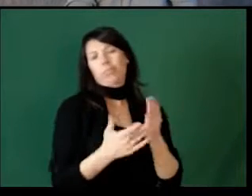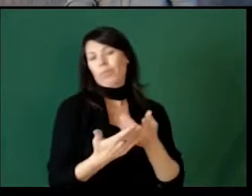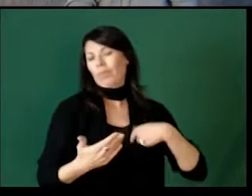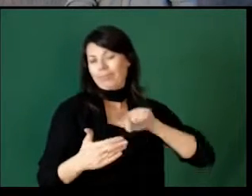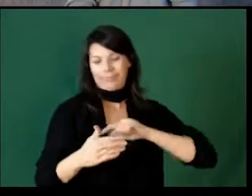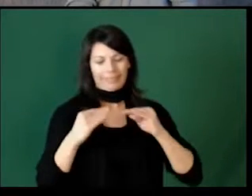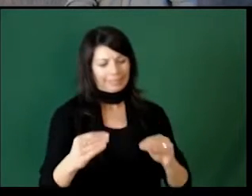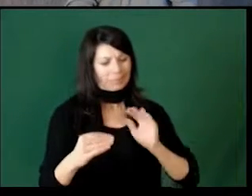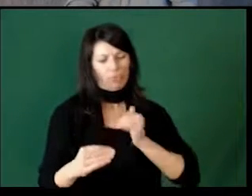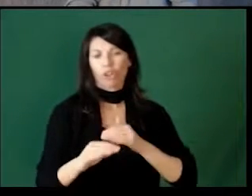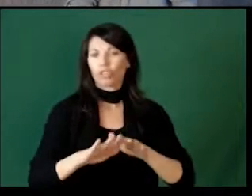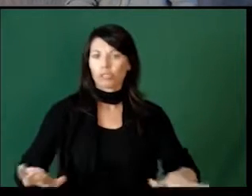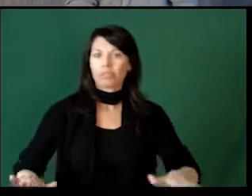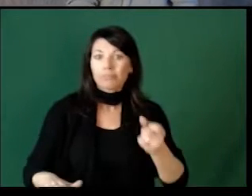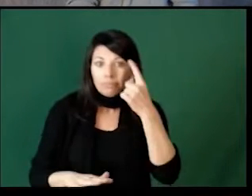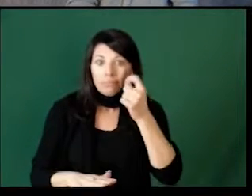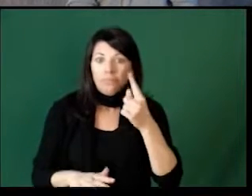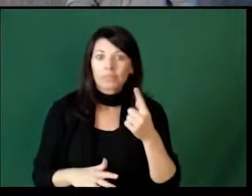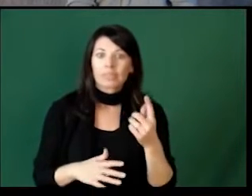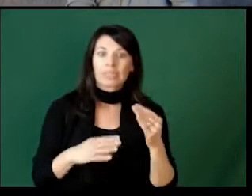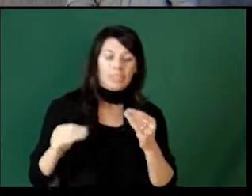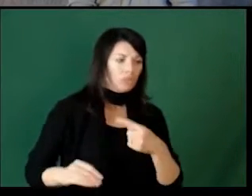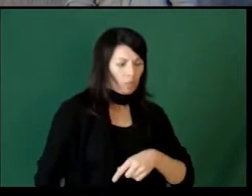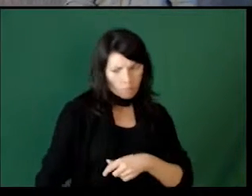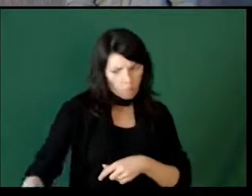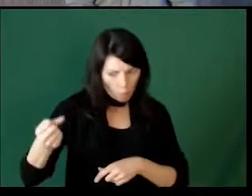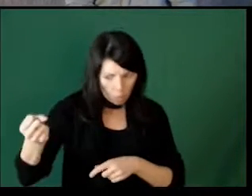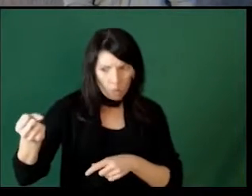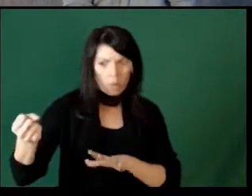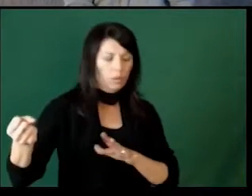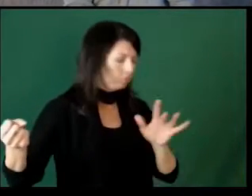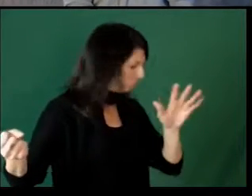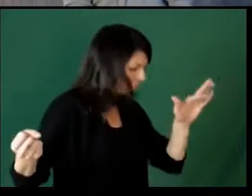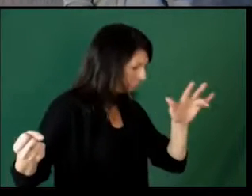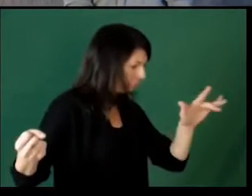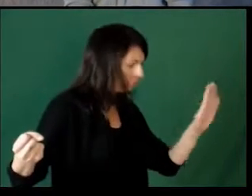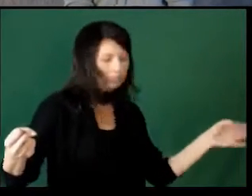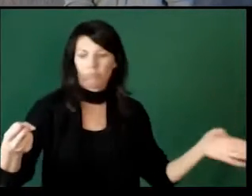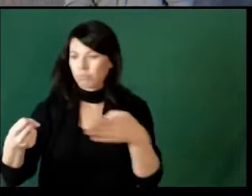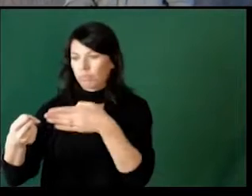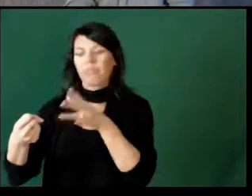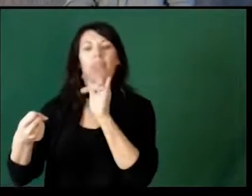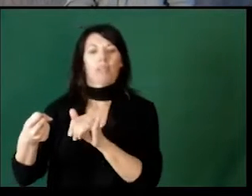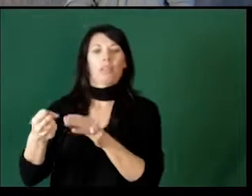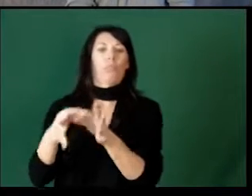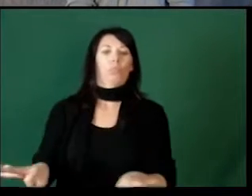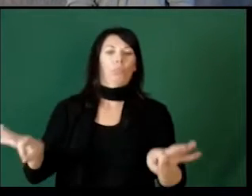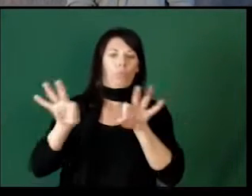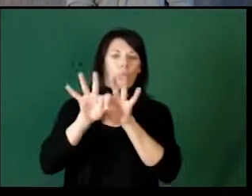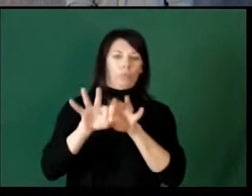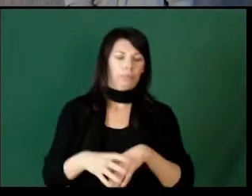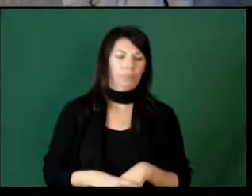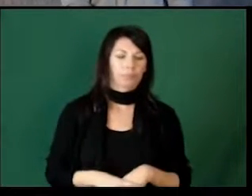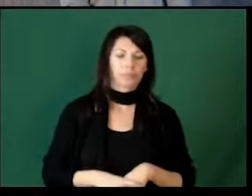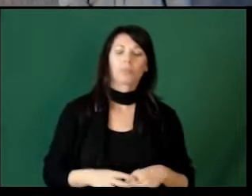children. So, teaching them to hold a minute and then giving them that attention is very important.